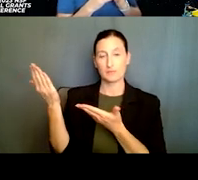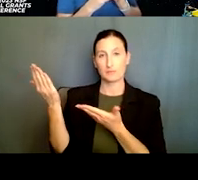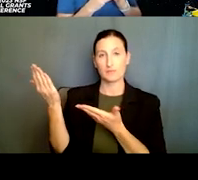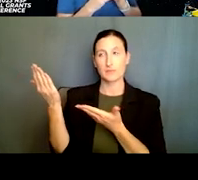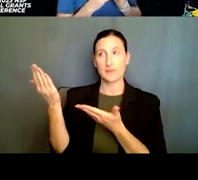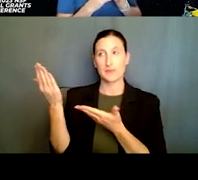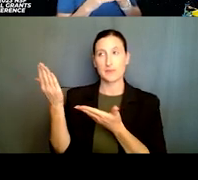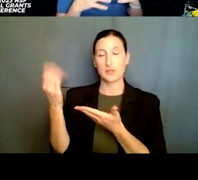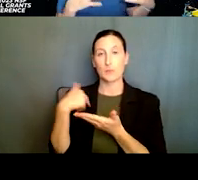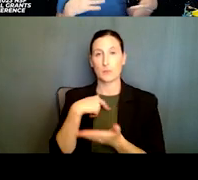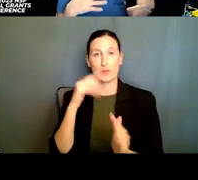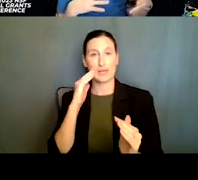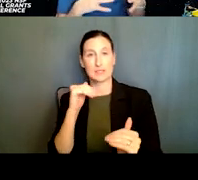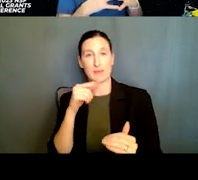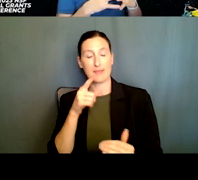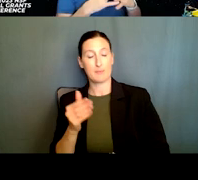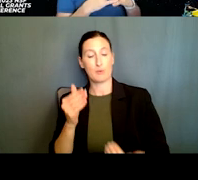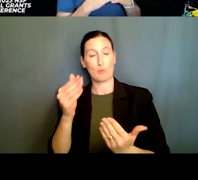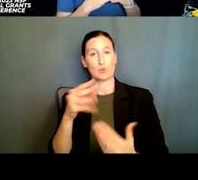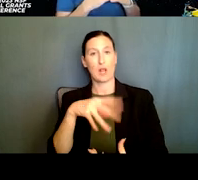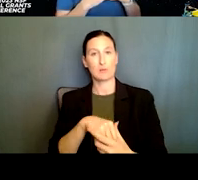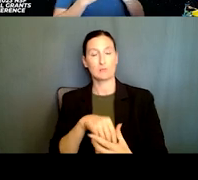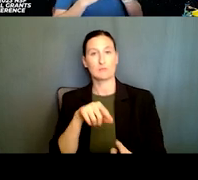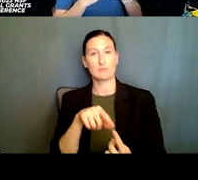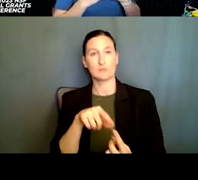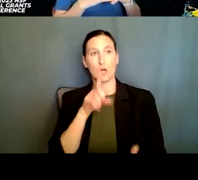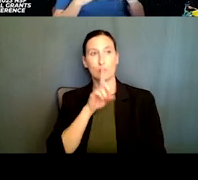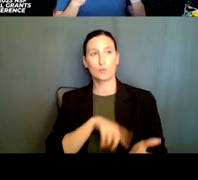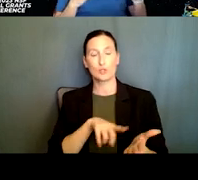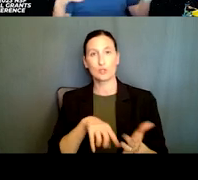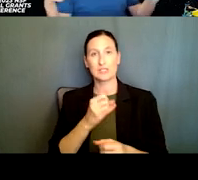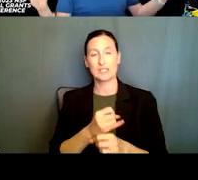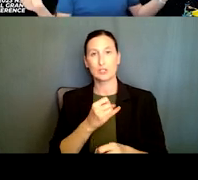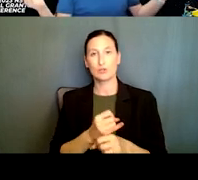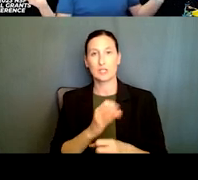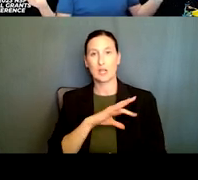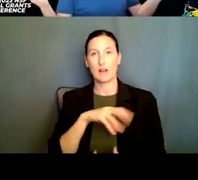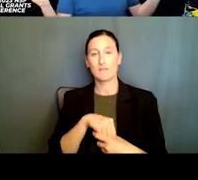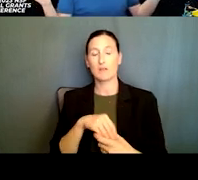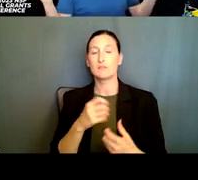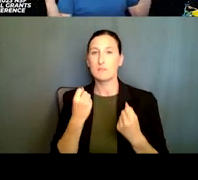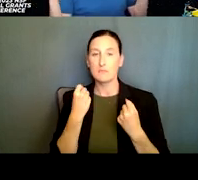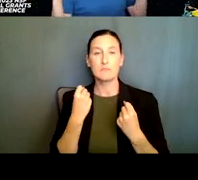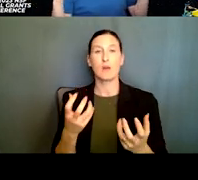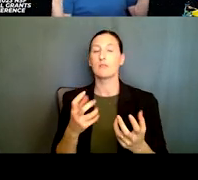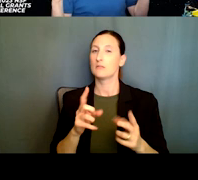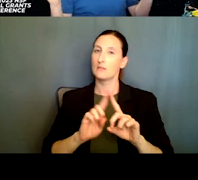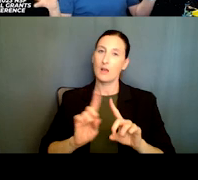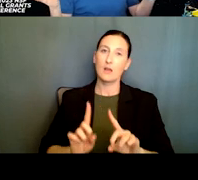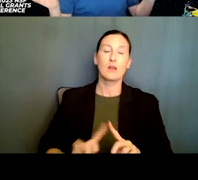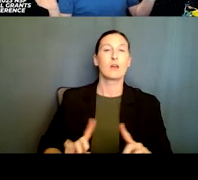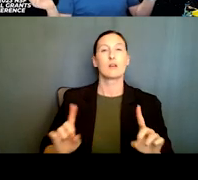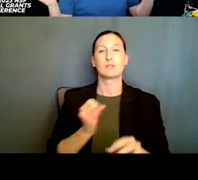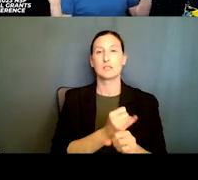expected to create a research institute that involves a number of different entities. Not